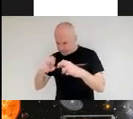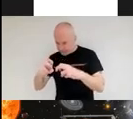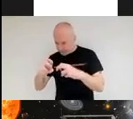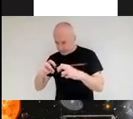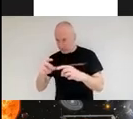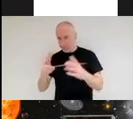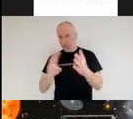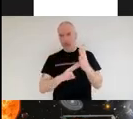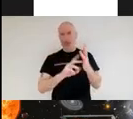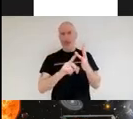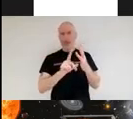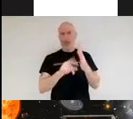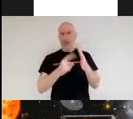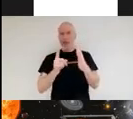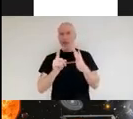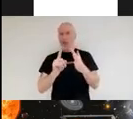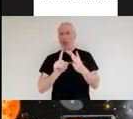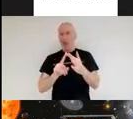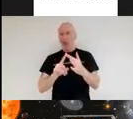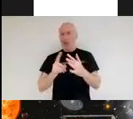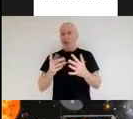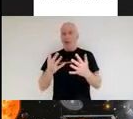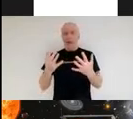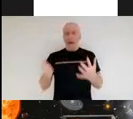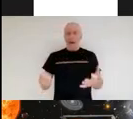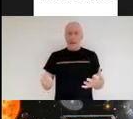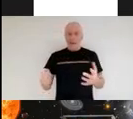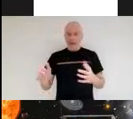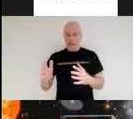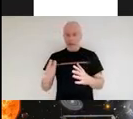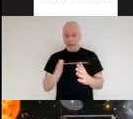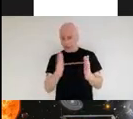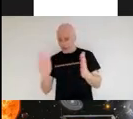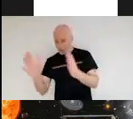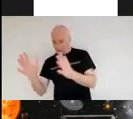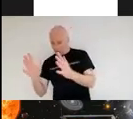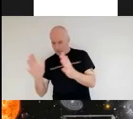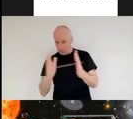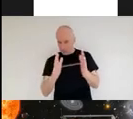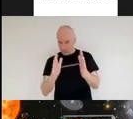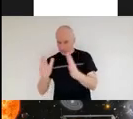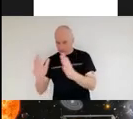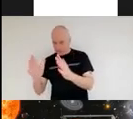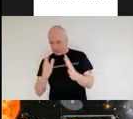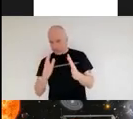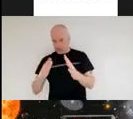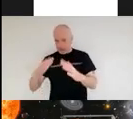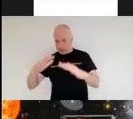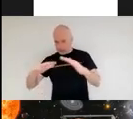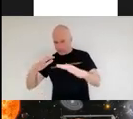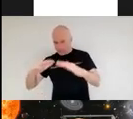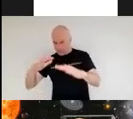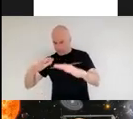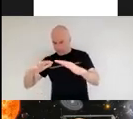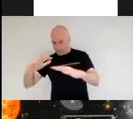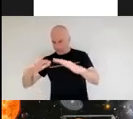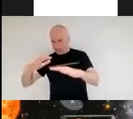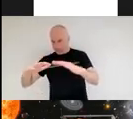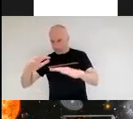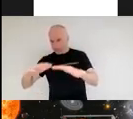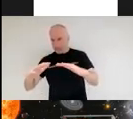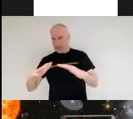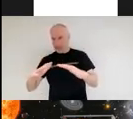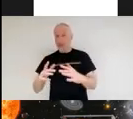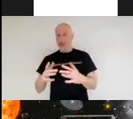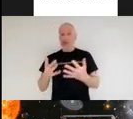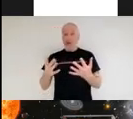different molecules have got motion going on there's a constant vibrational plane that is acting and in